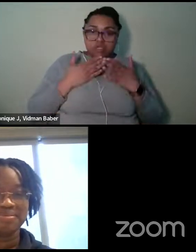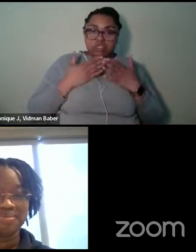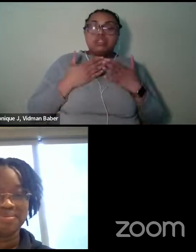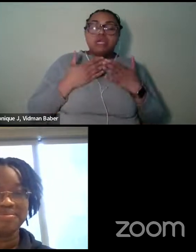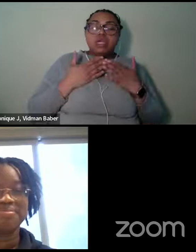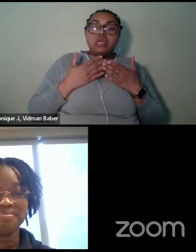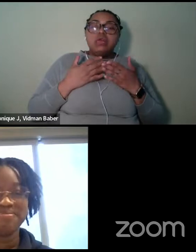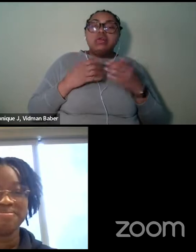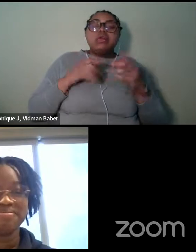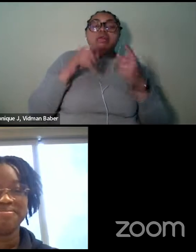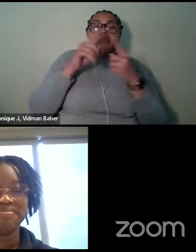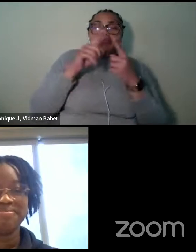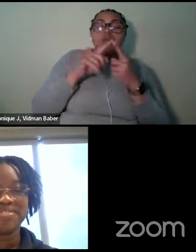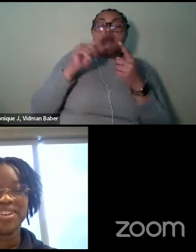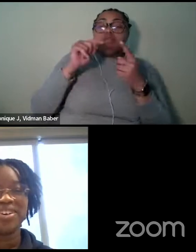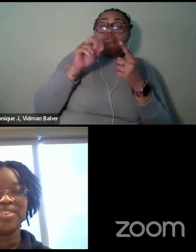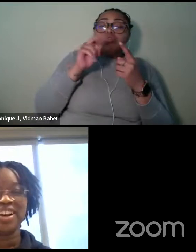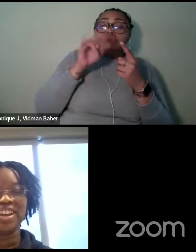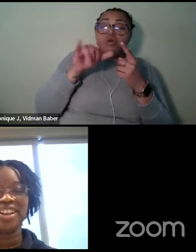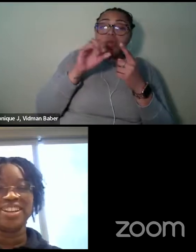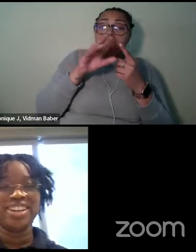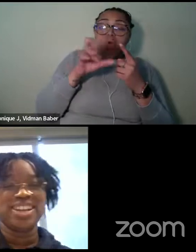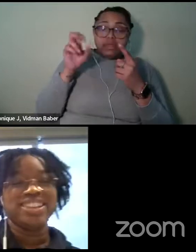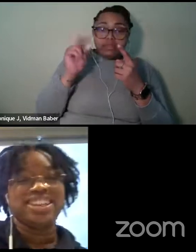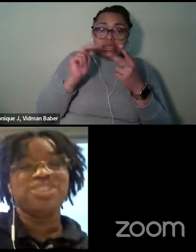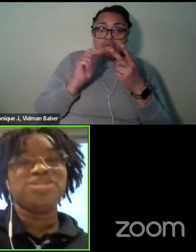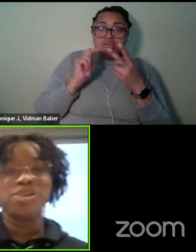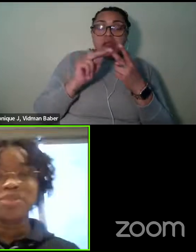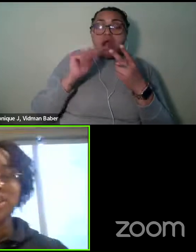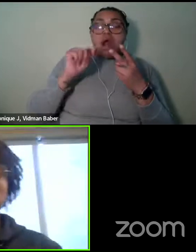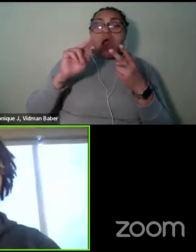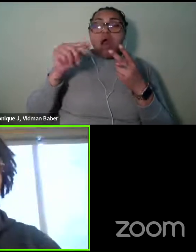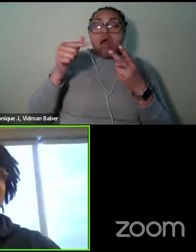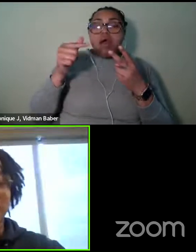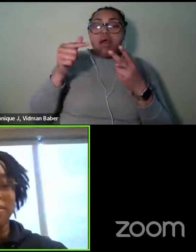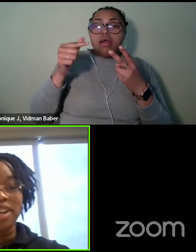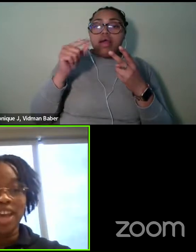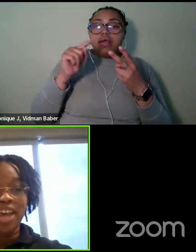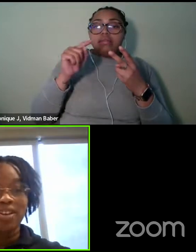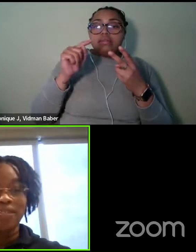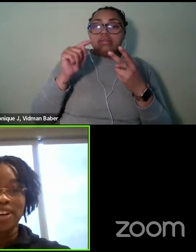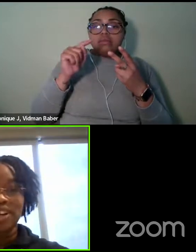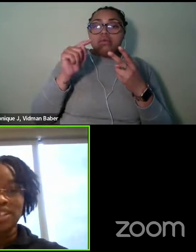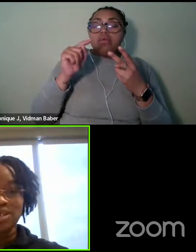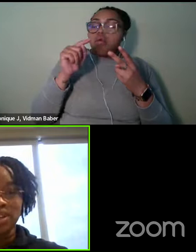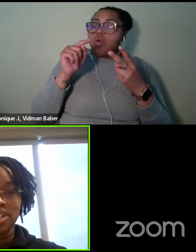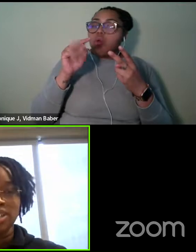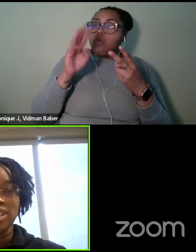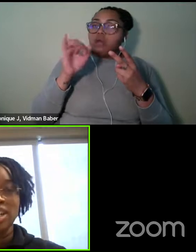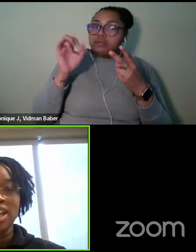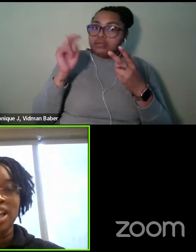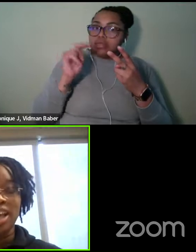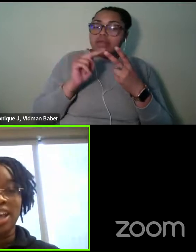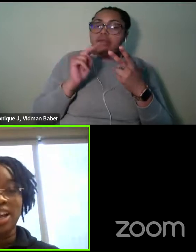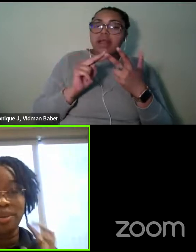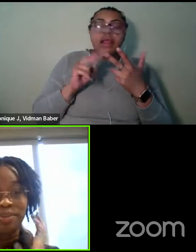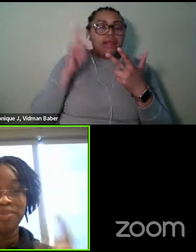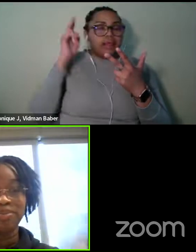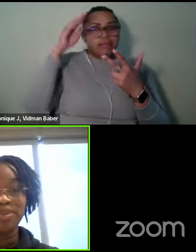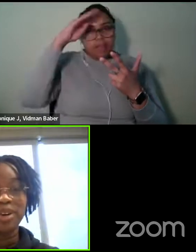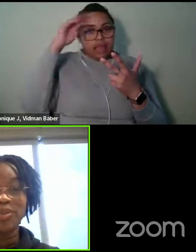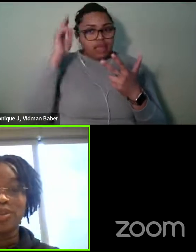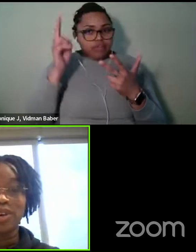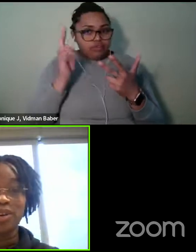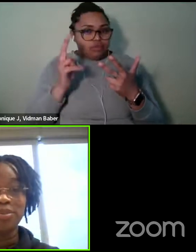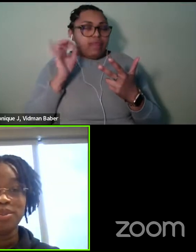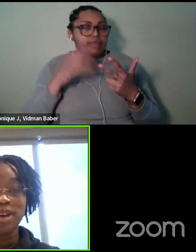August Wilson. Yes. All right. Thank you so much for coming and reading to us. And, um,